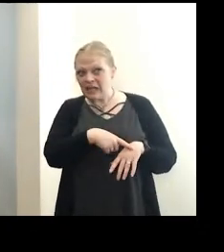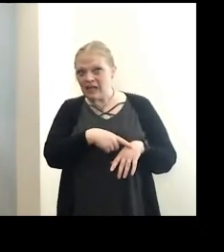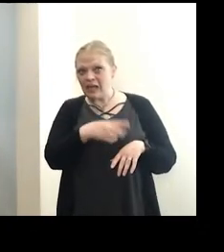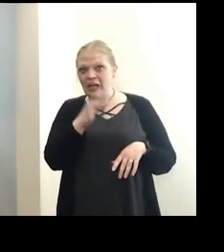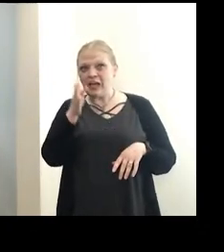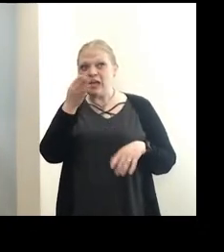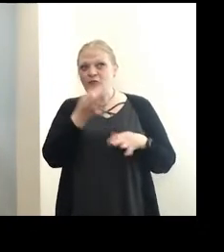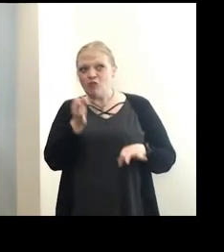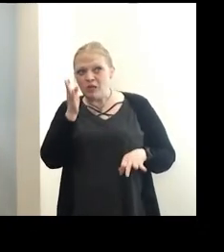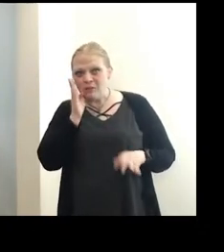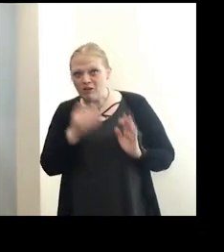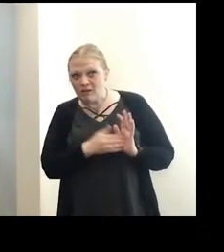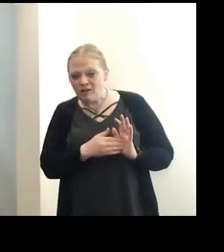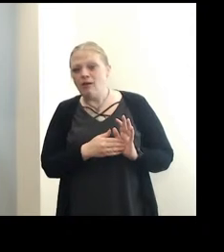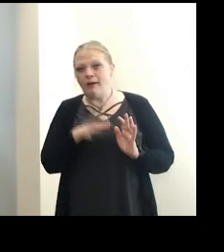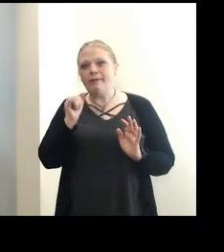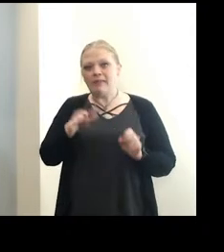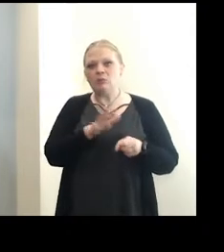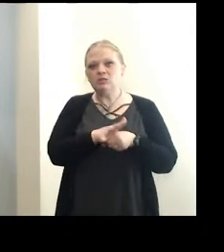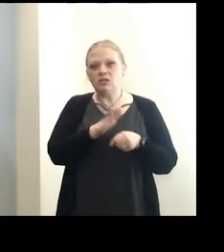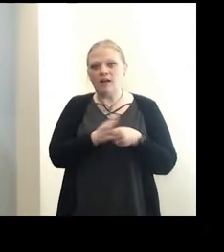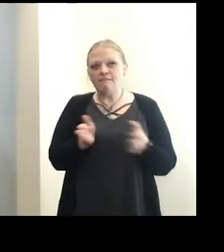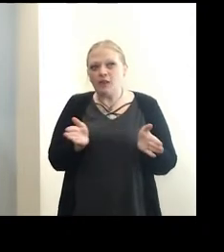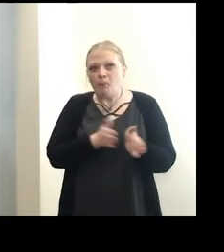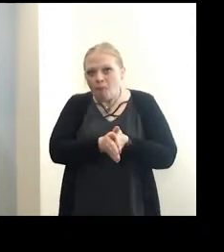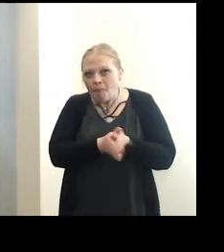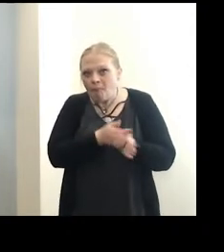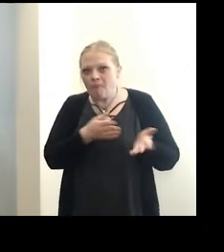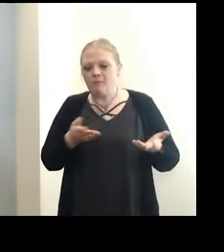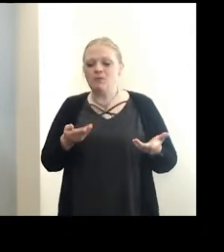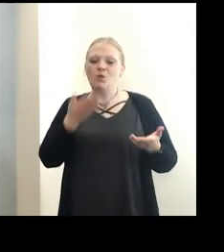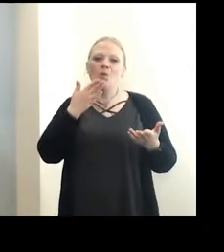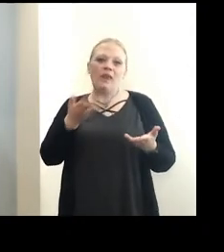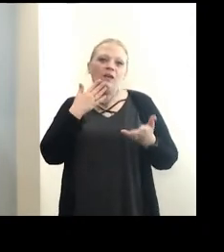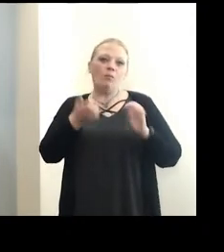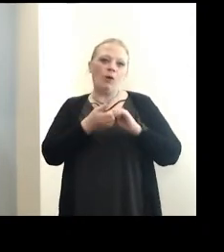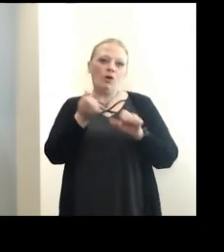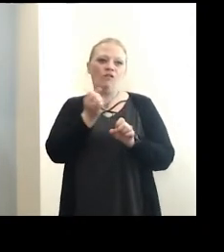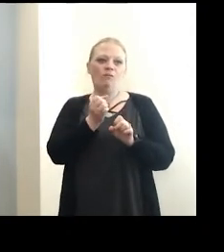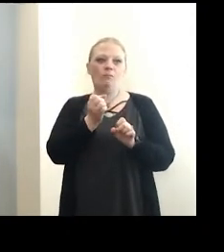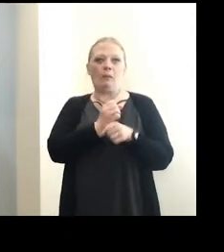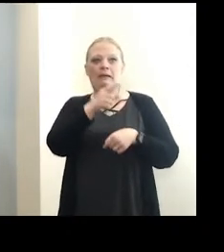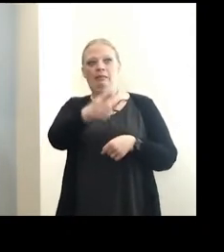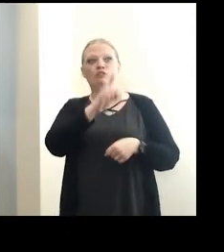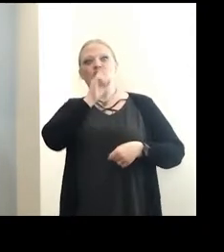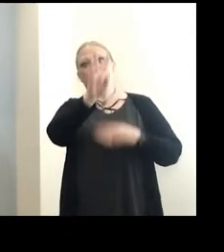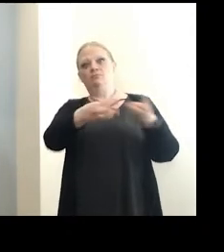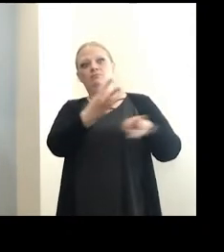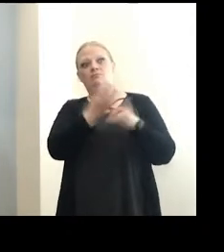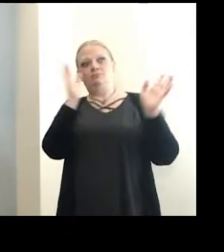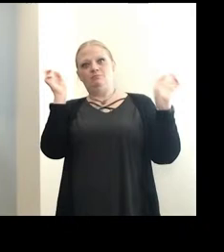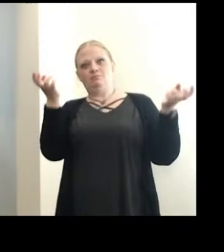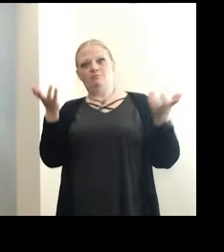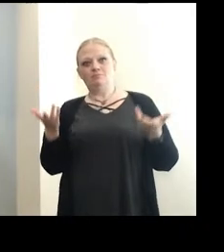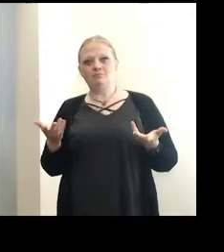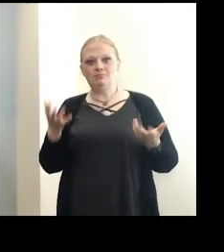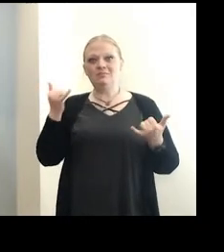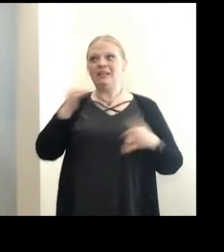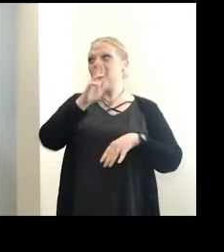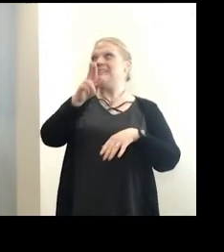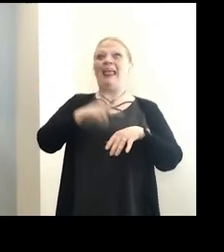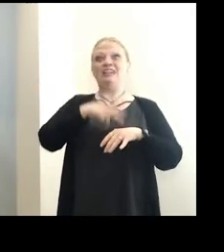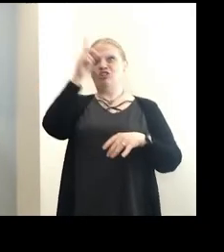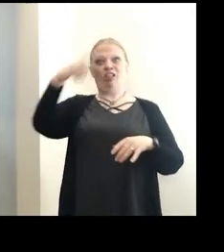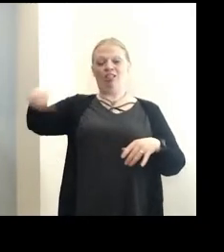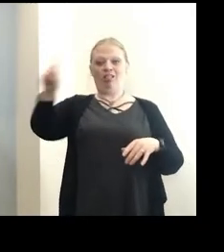that was enough incentive for a few folks. So I want to thank all our partners for making this a reality and basically making it known nationally as it's been